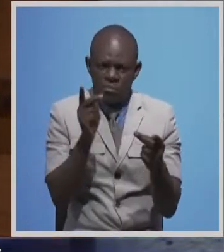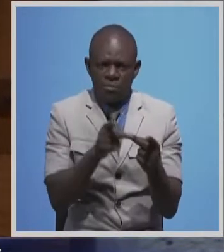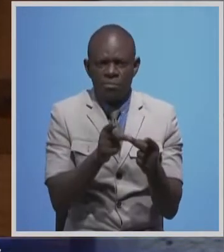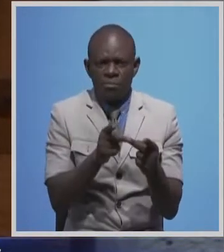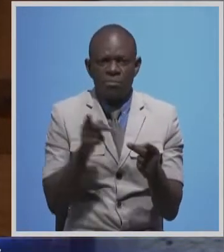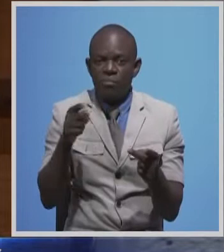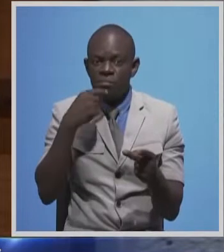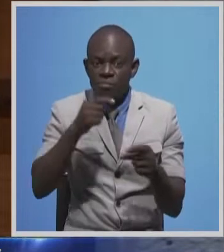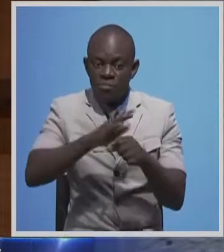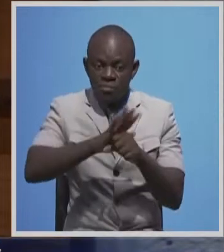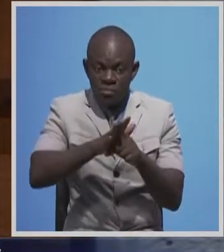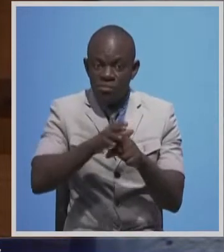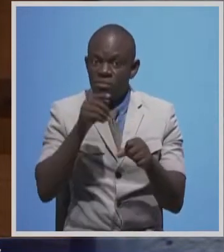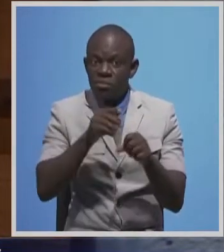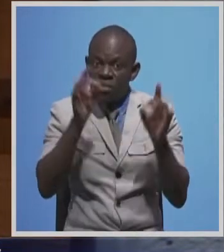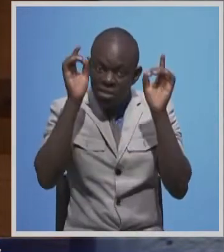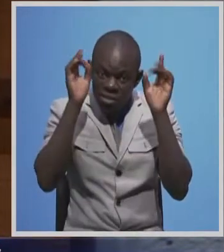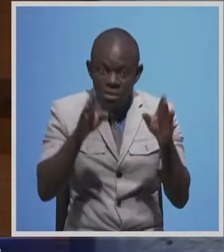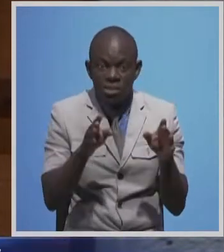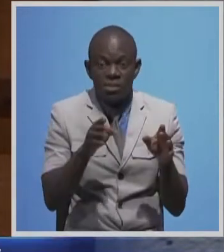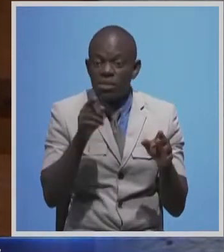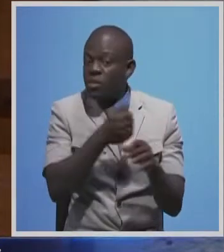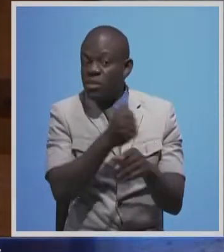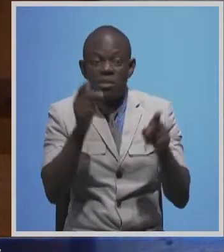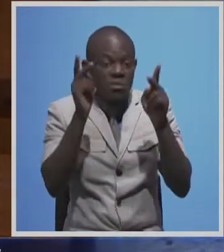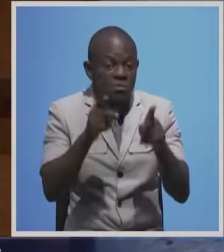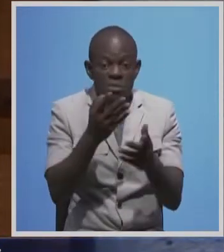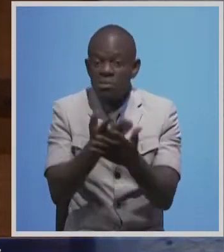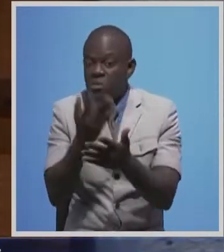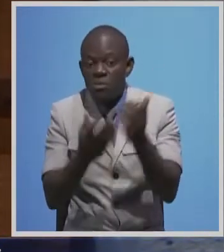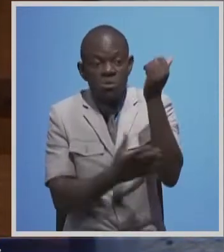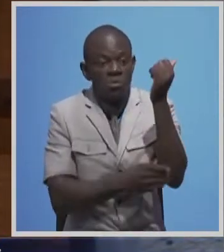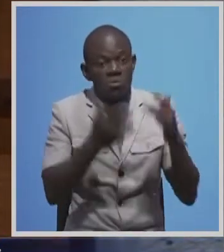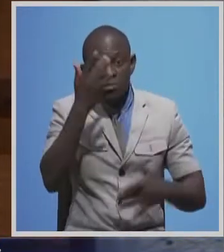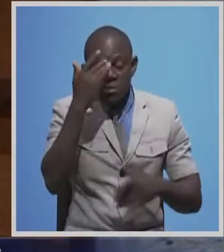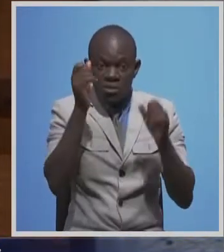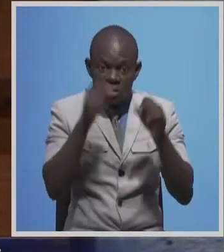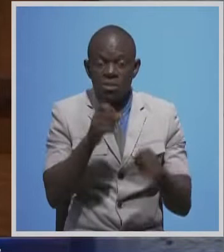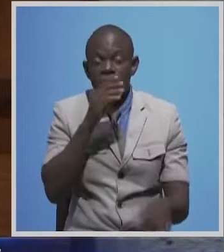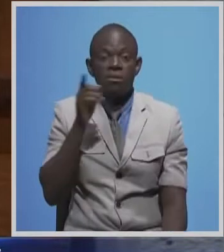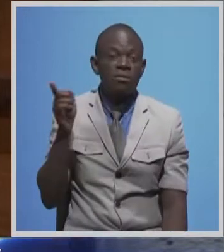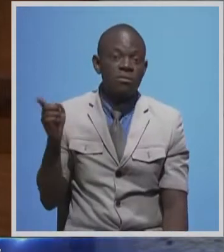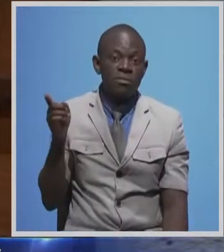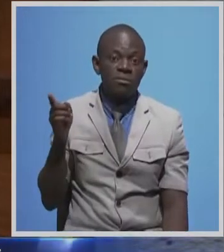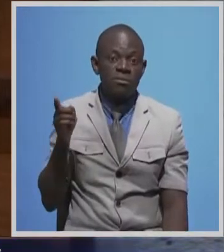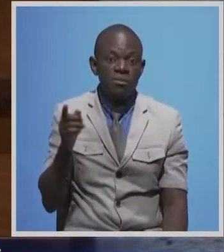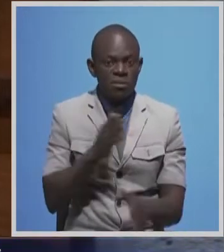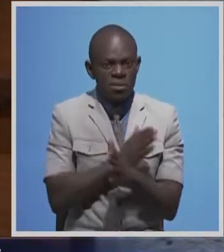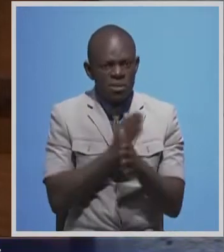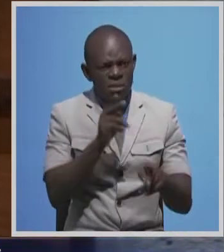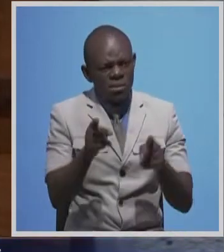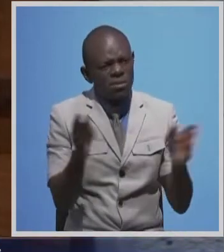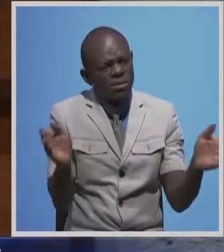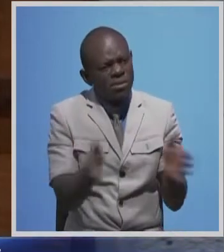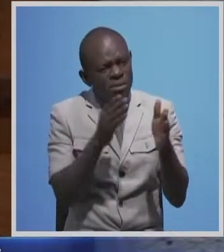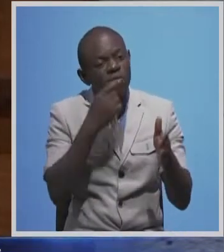virus is vicious, has no boundaries and is not selective of social status. The speaker has since advised citizens to take the disease seriously because it